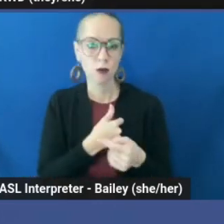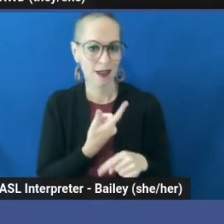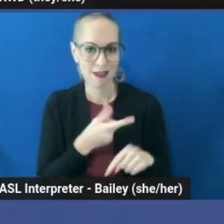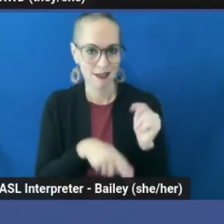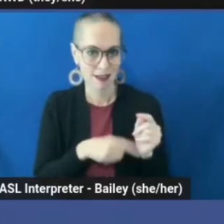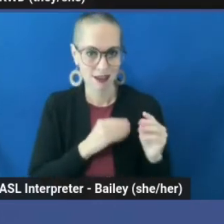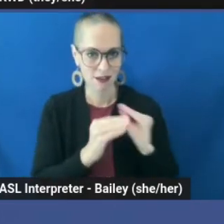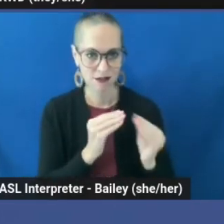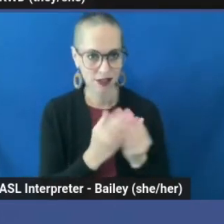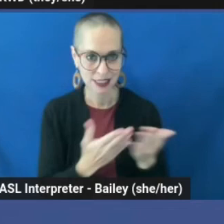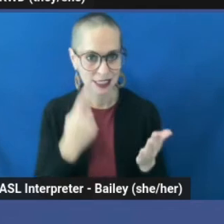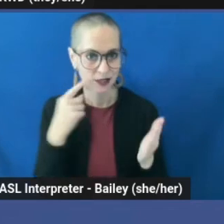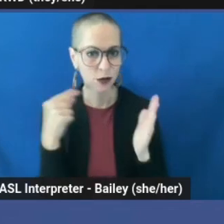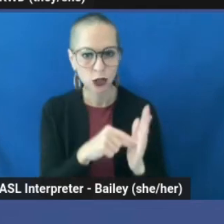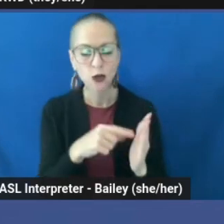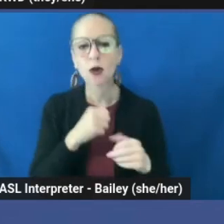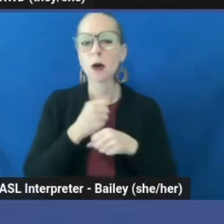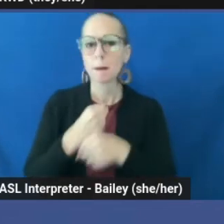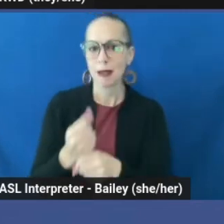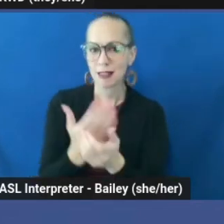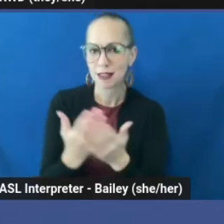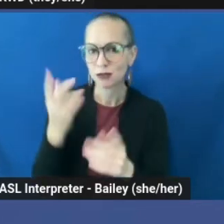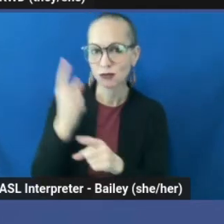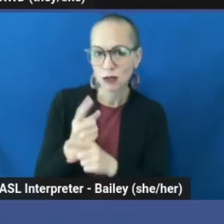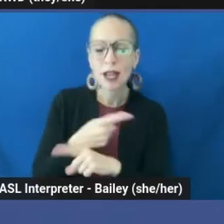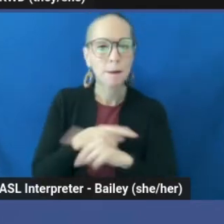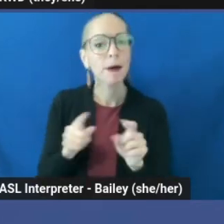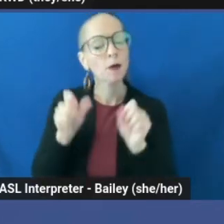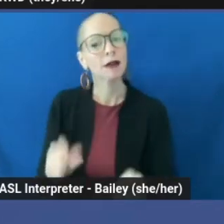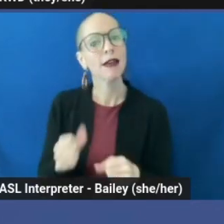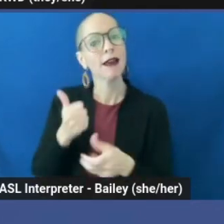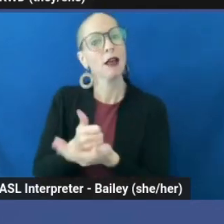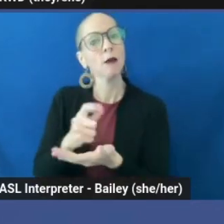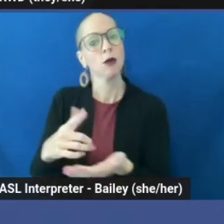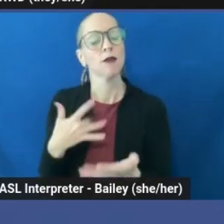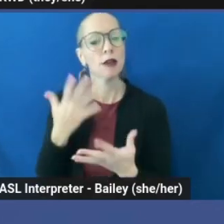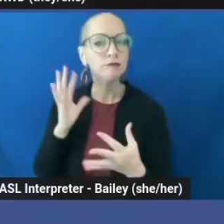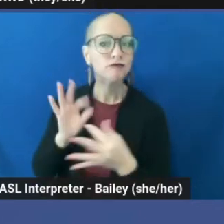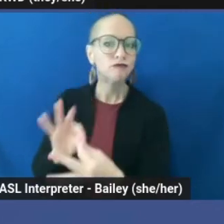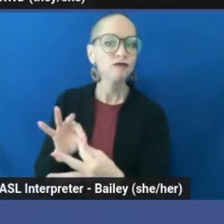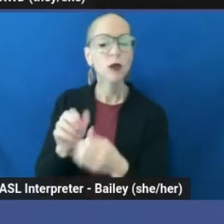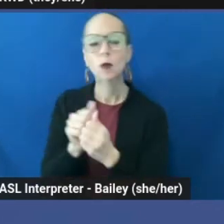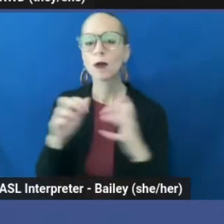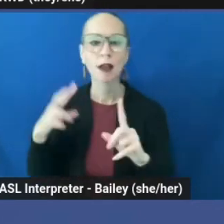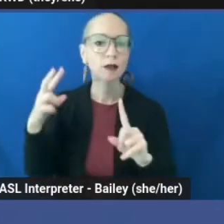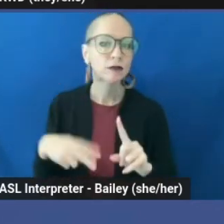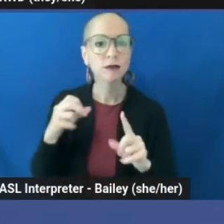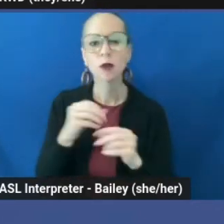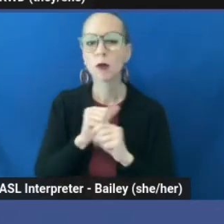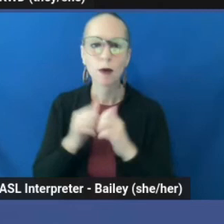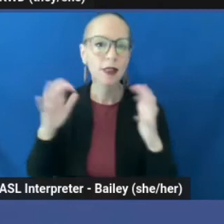you or make things right. But when you are ready, we can help you to feel connected to a human again, with no judgment or expectations.